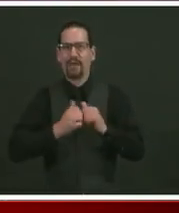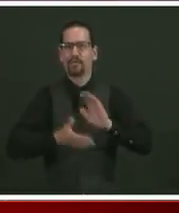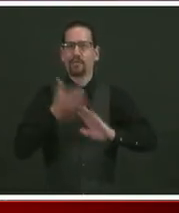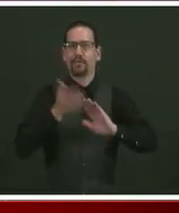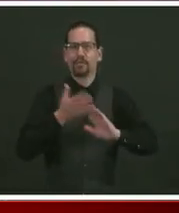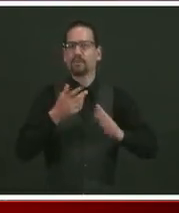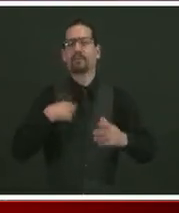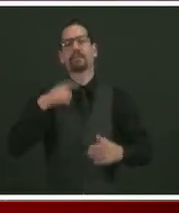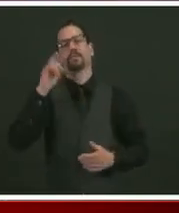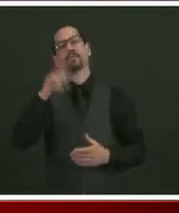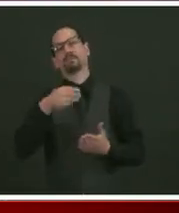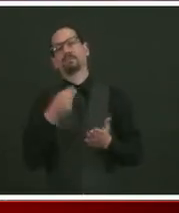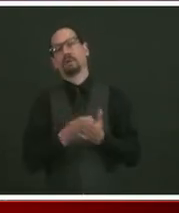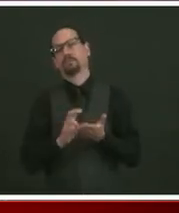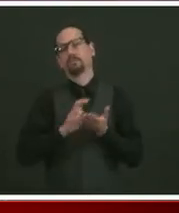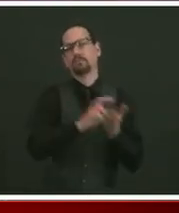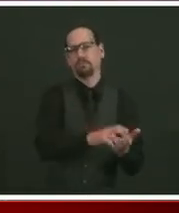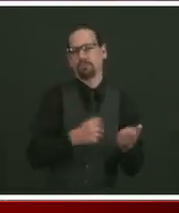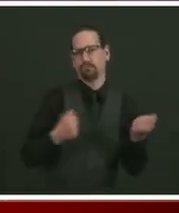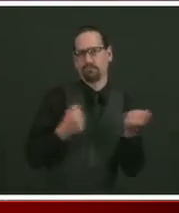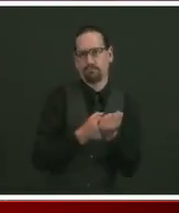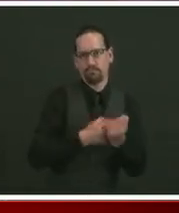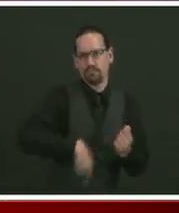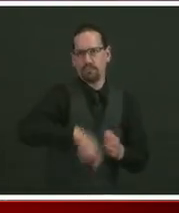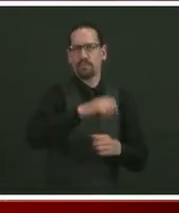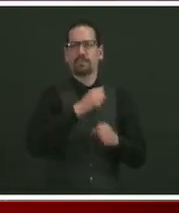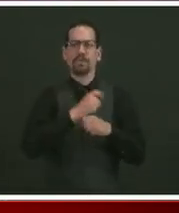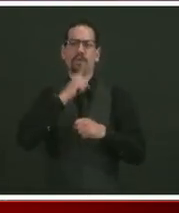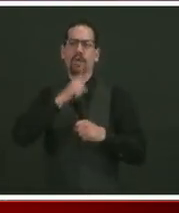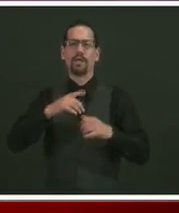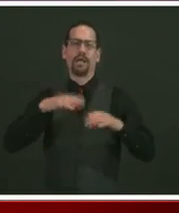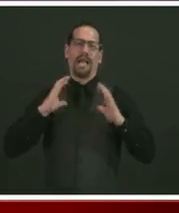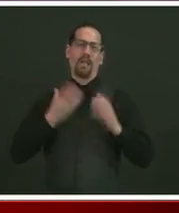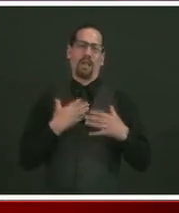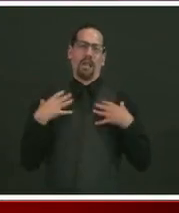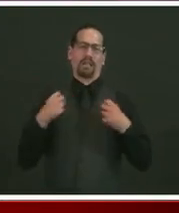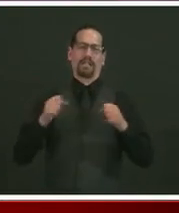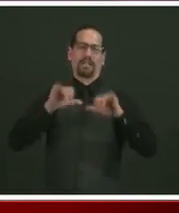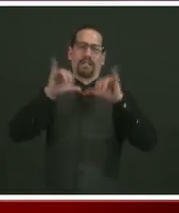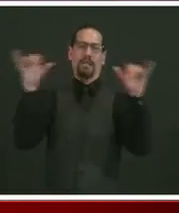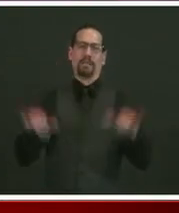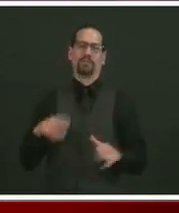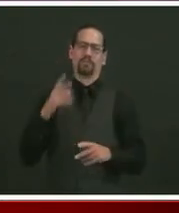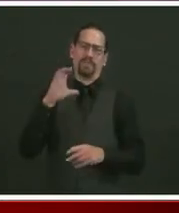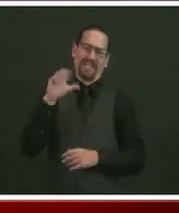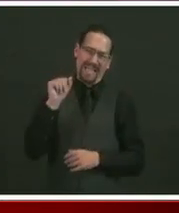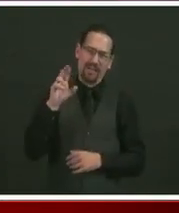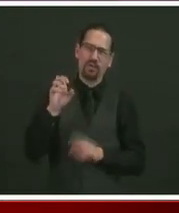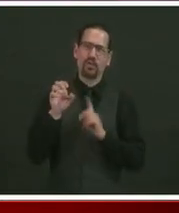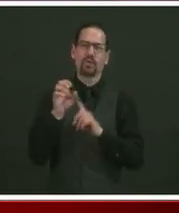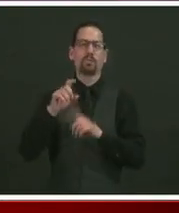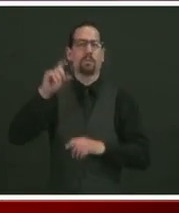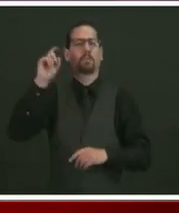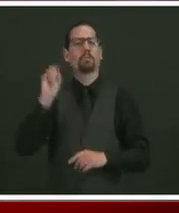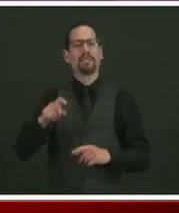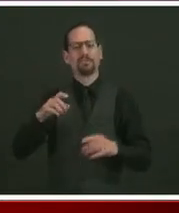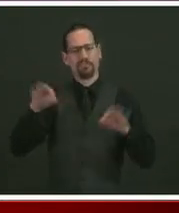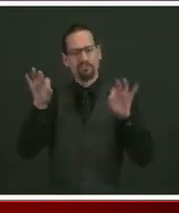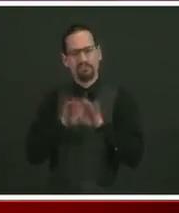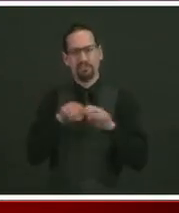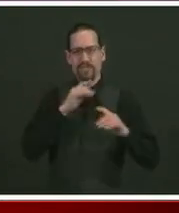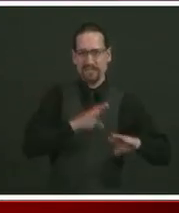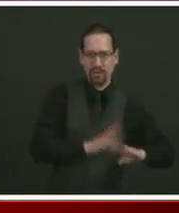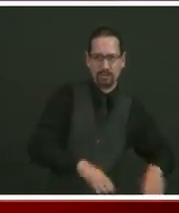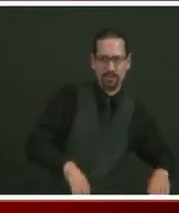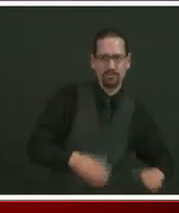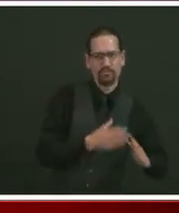system of care in the community. I think later today, the Department of Health is going to post the names of the